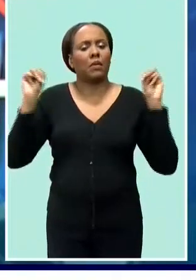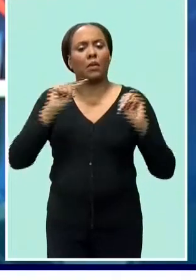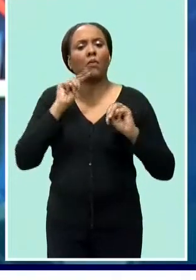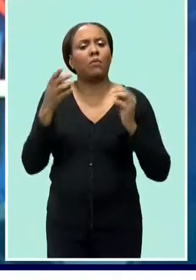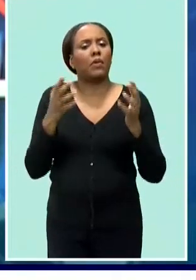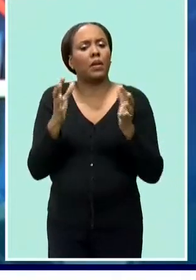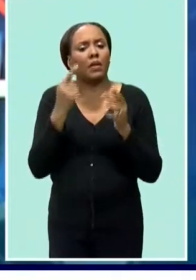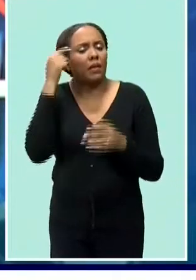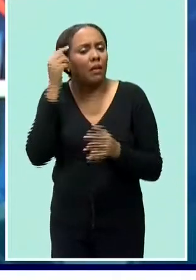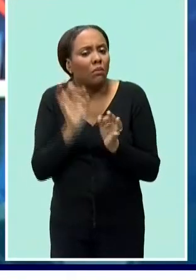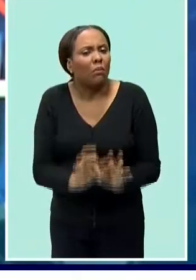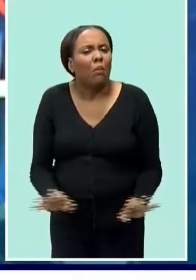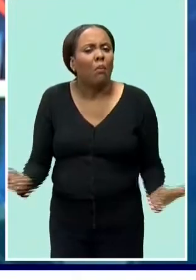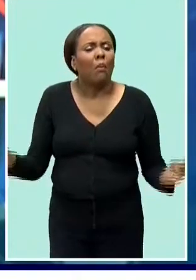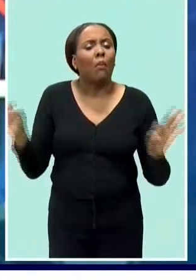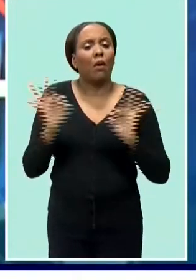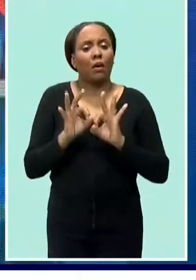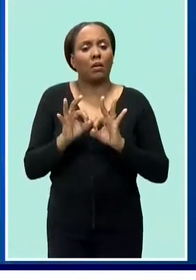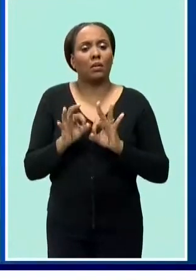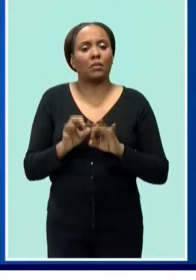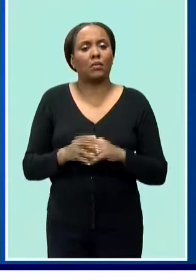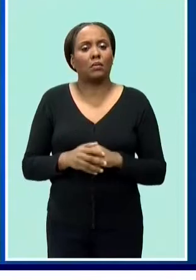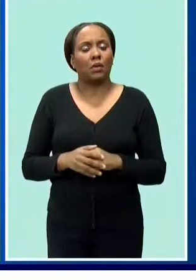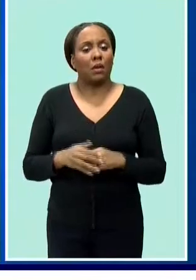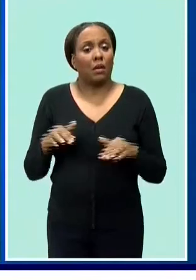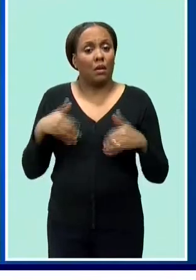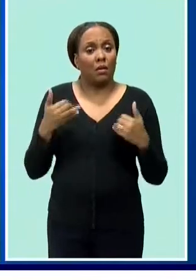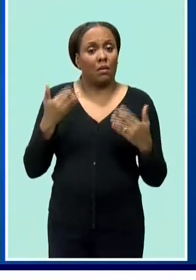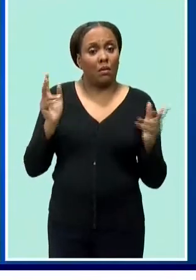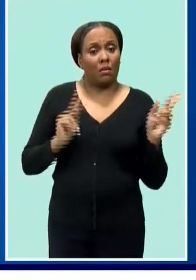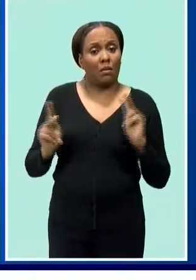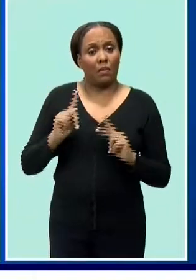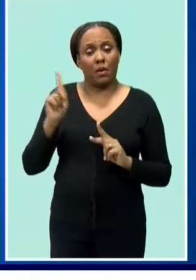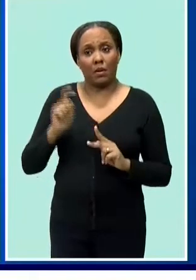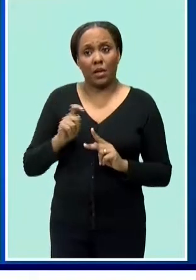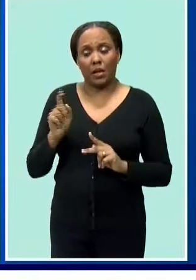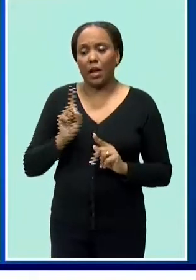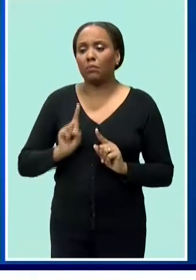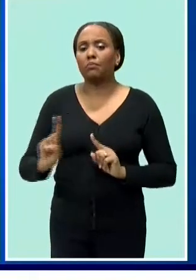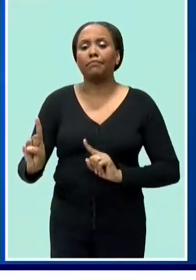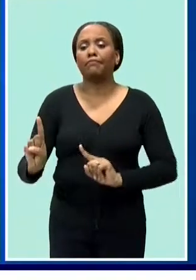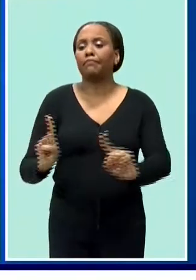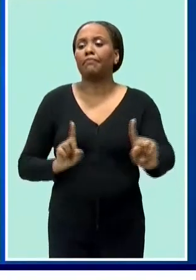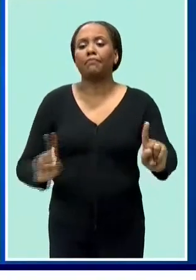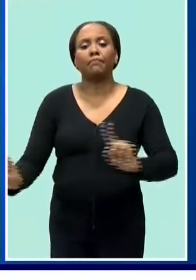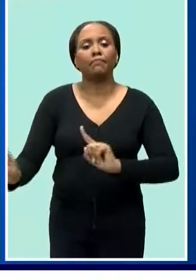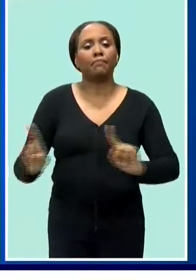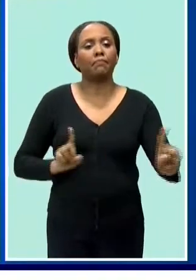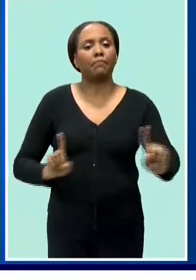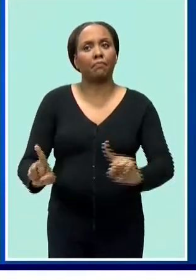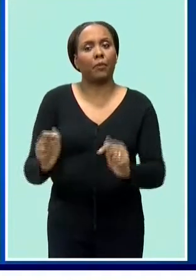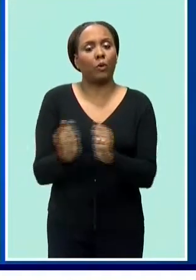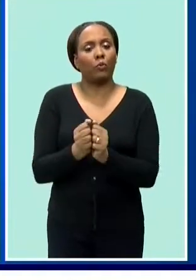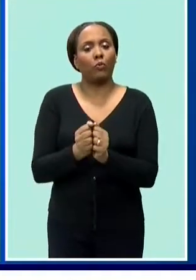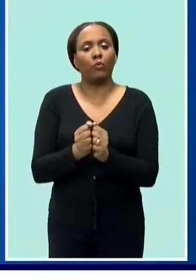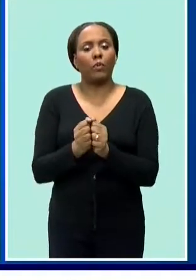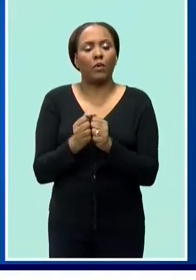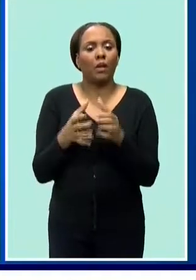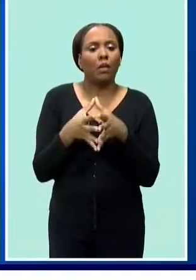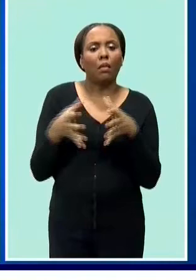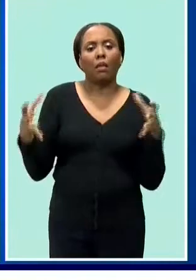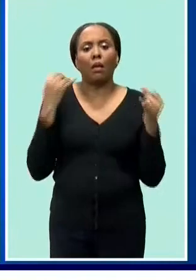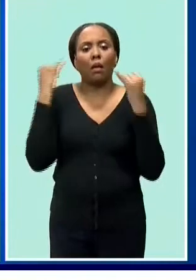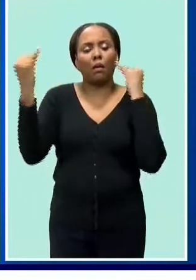on the youth minister encouraged young people to keep coming forward with their ideas as they must short the course for the island